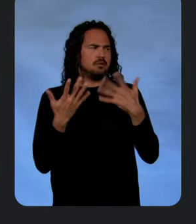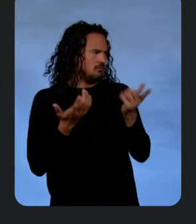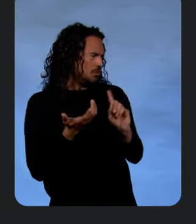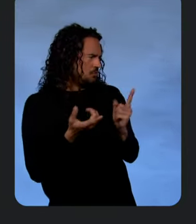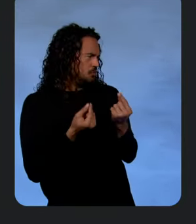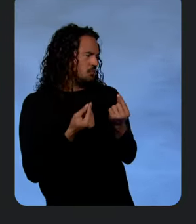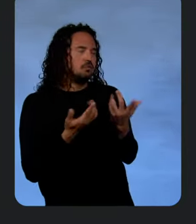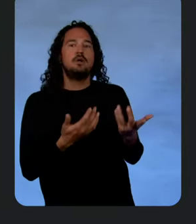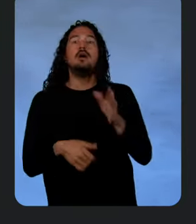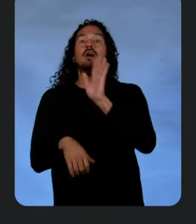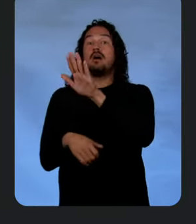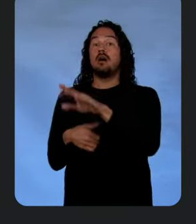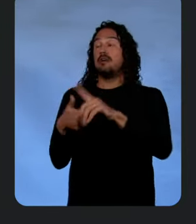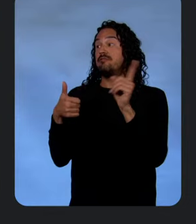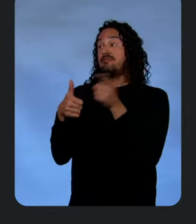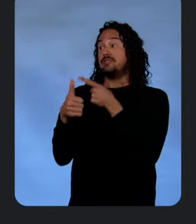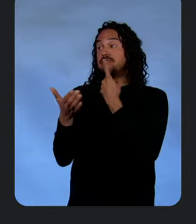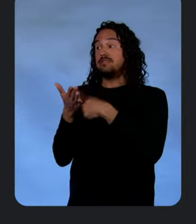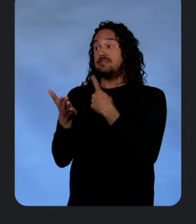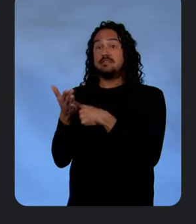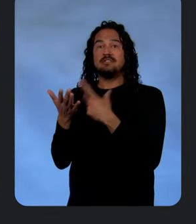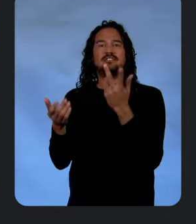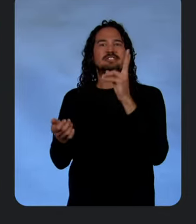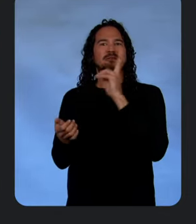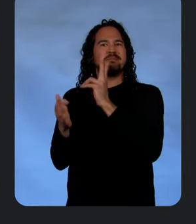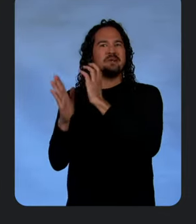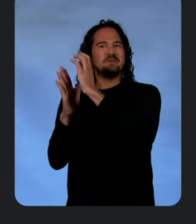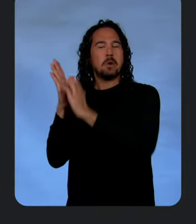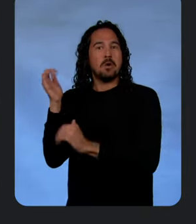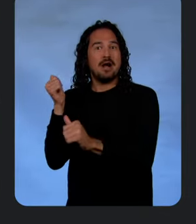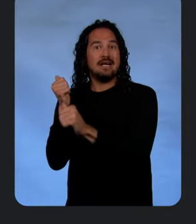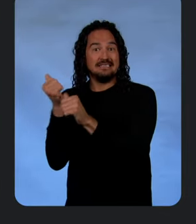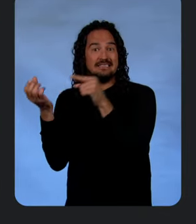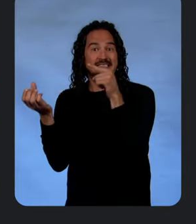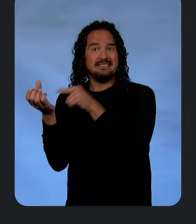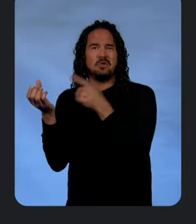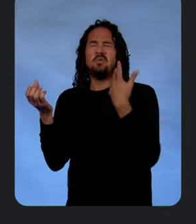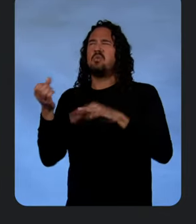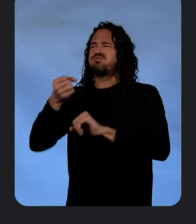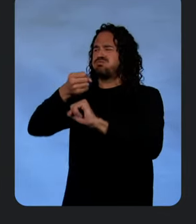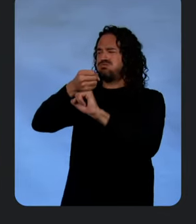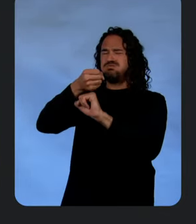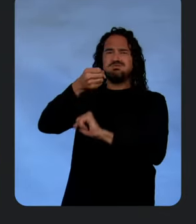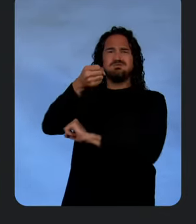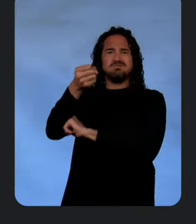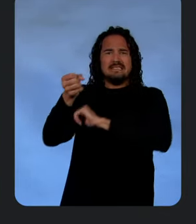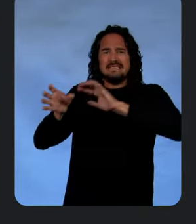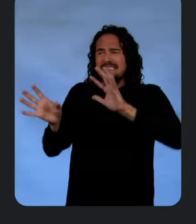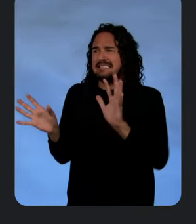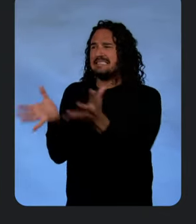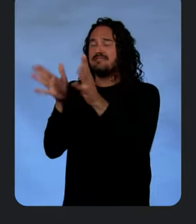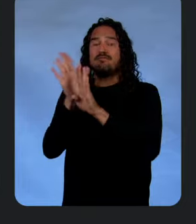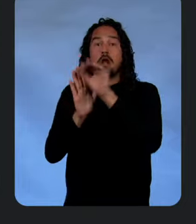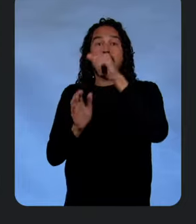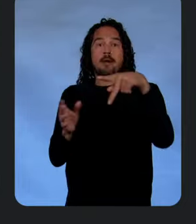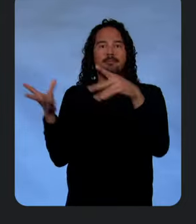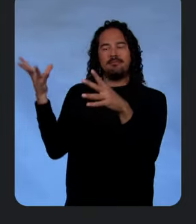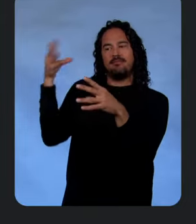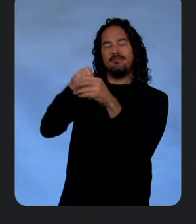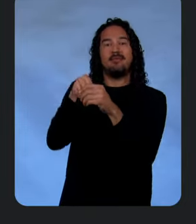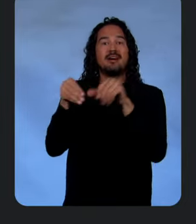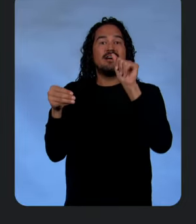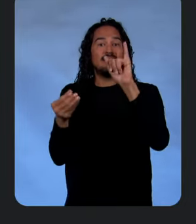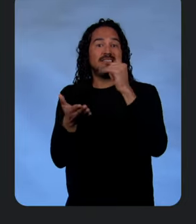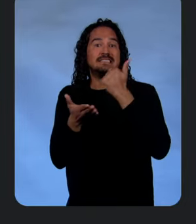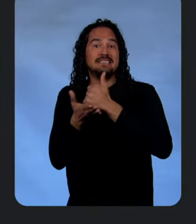let's start with Gemini Code Assist. This is our cornerstone product for developing applications with AI assistants. It helps